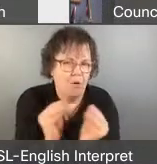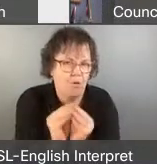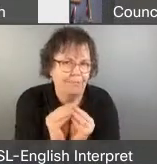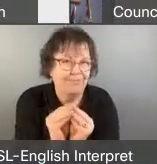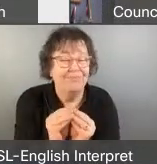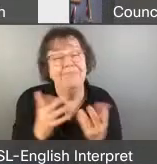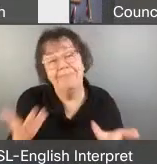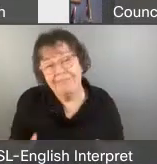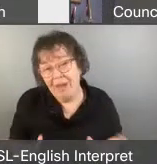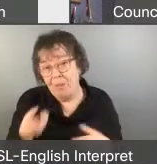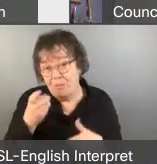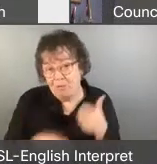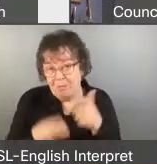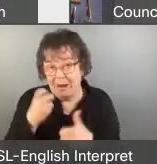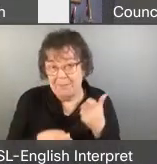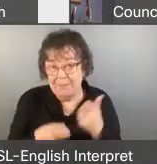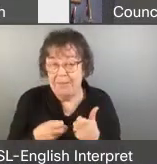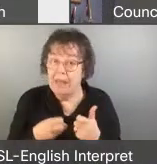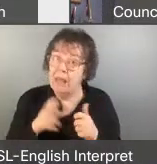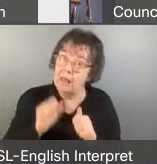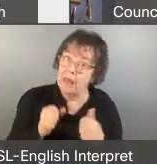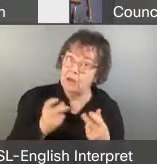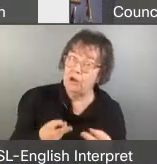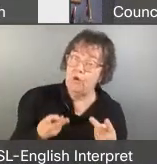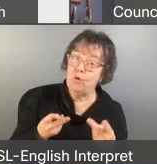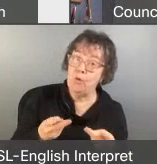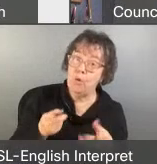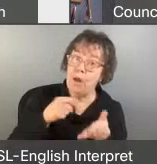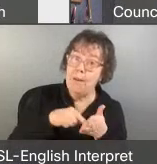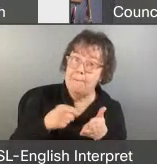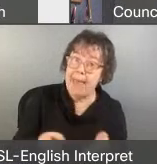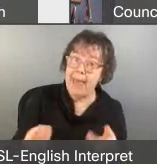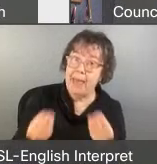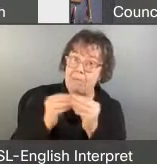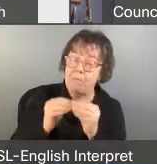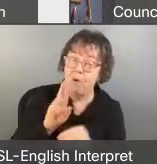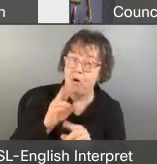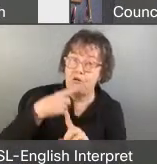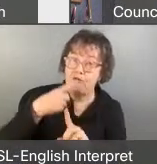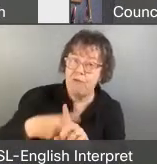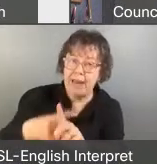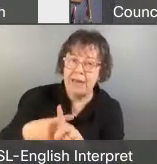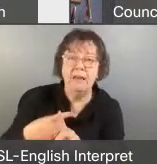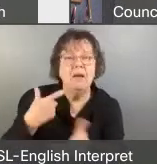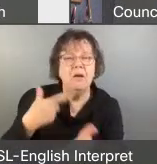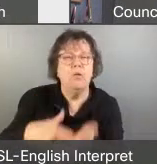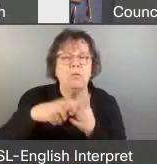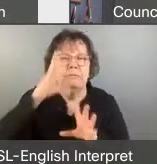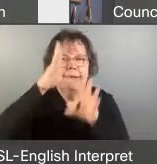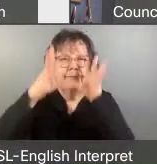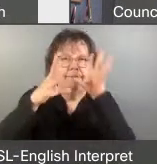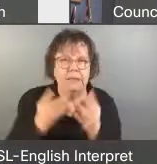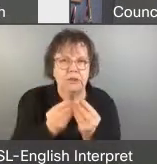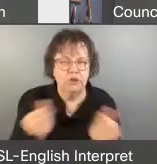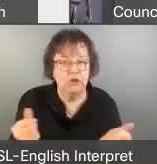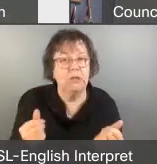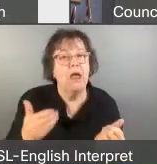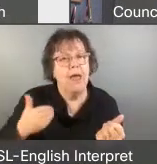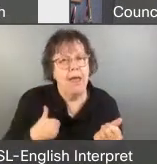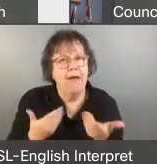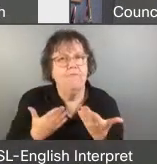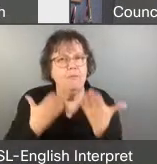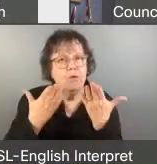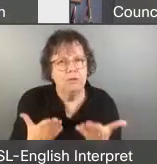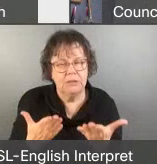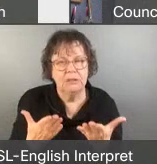enough money to double out and pay more rent to agencies. So we're going to have to create an innovative solution. And we have a proposal for you at